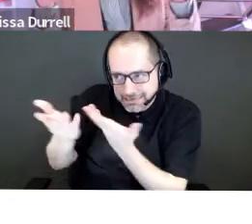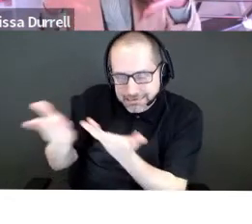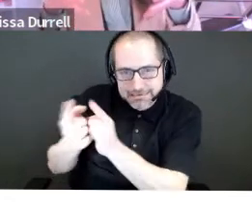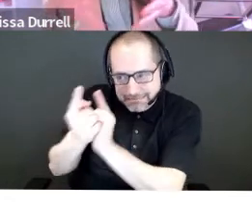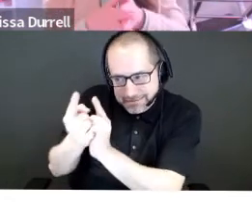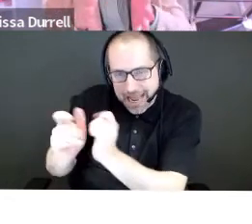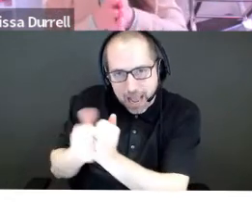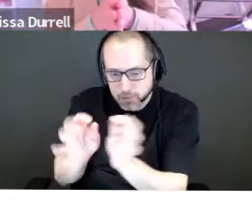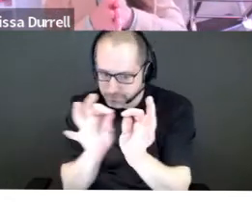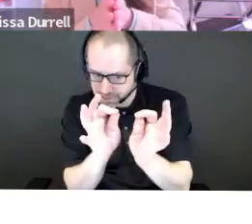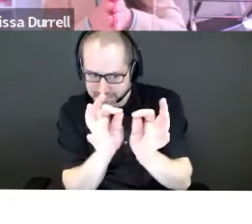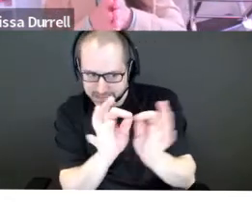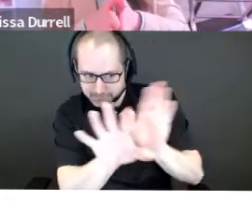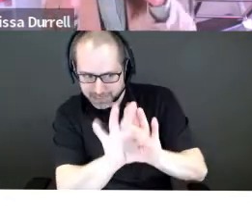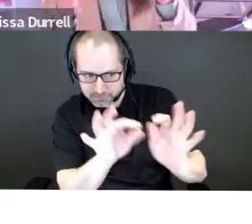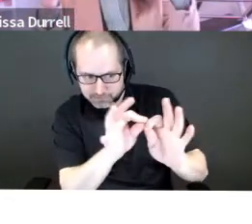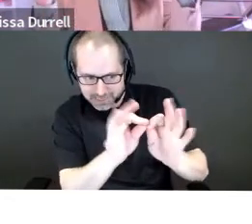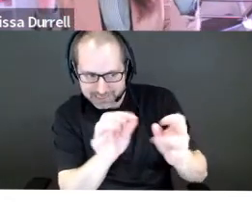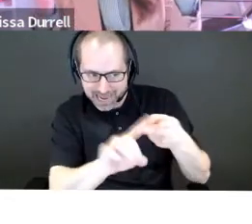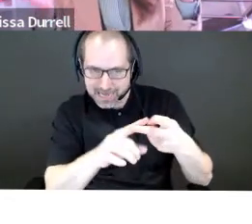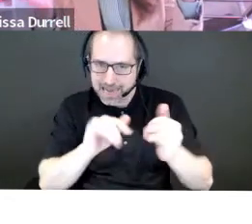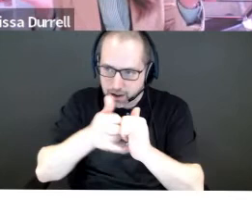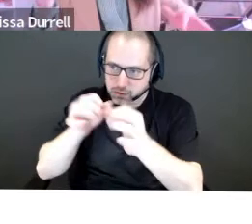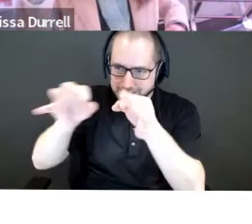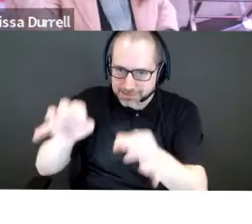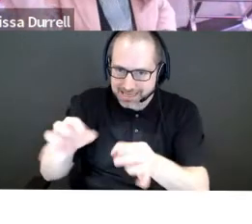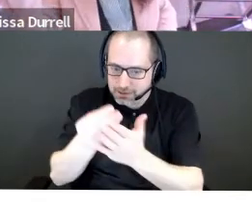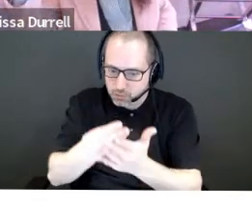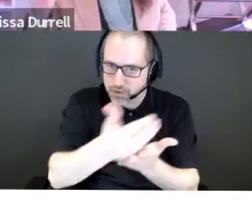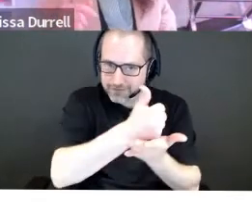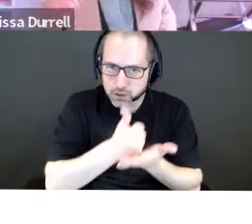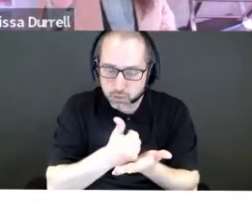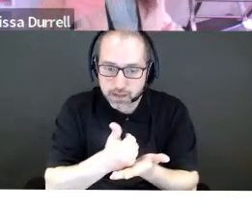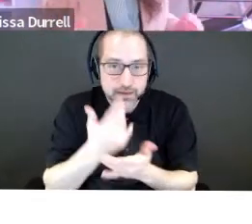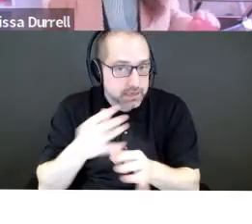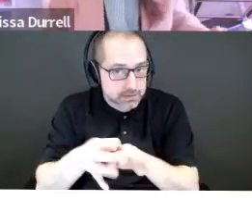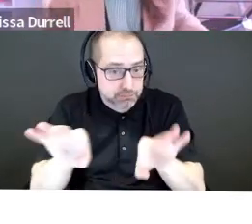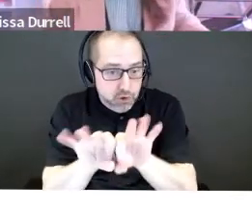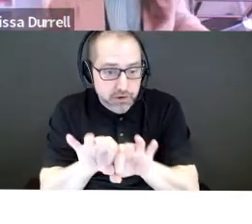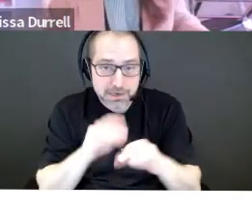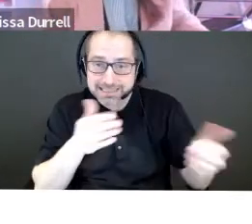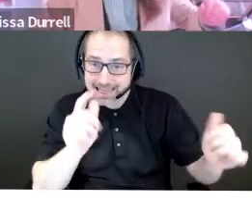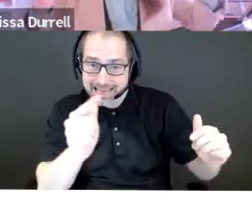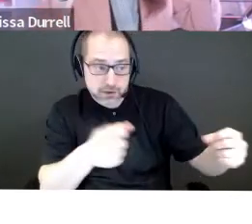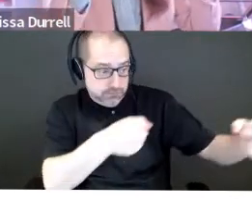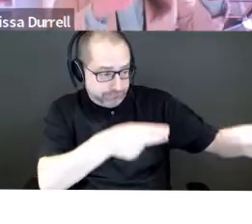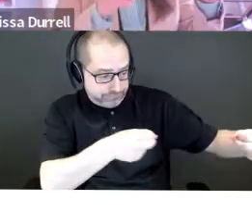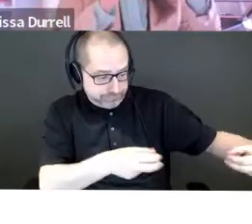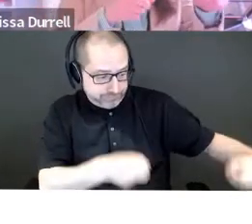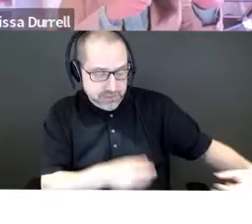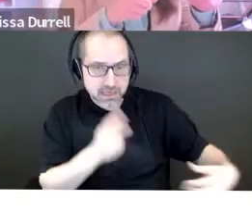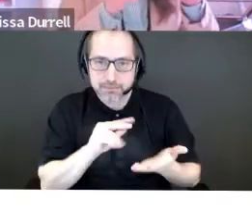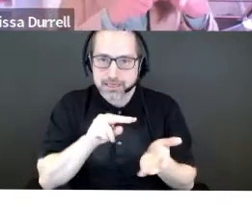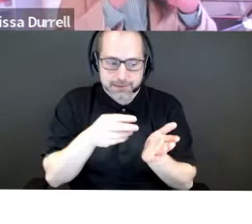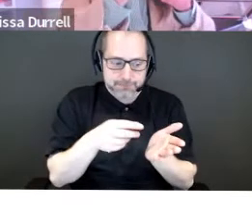about, uh, the, your revenue sources, because it's super important because as we move on, we get into the financials. So those,